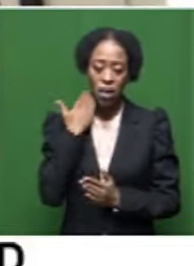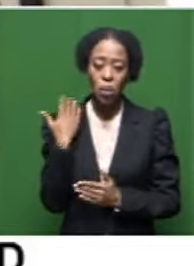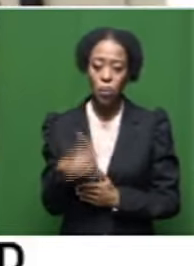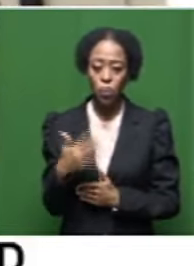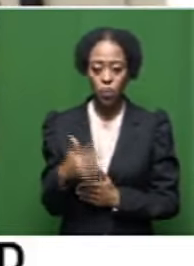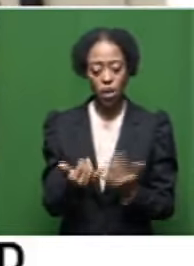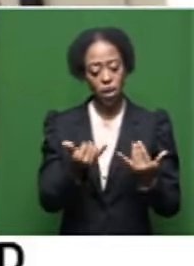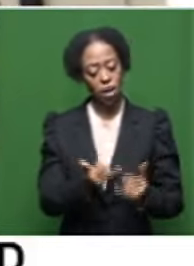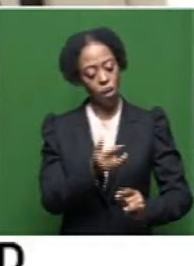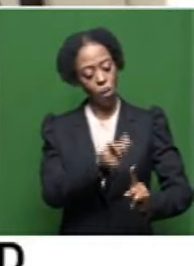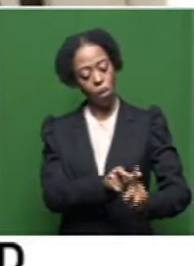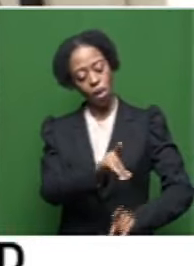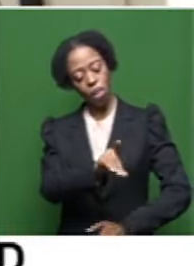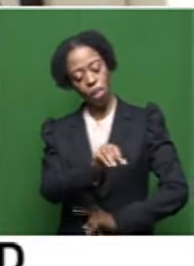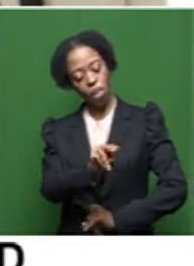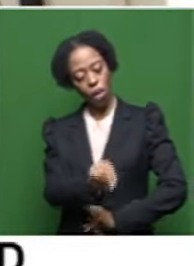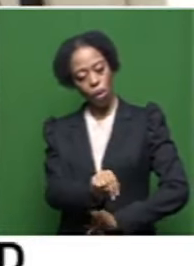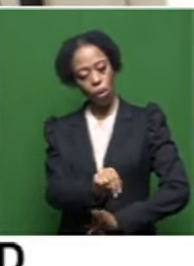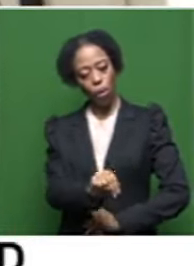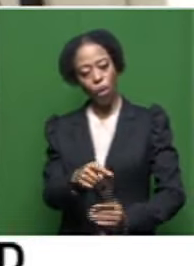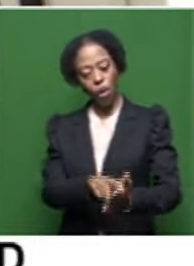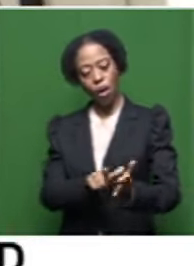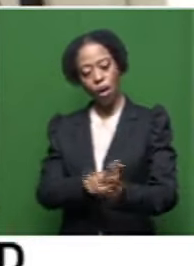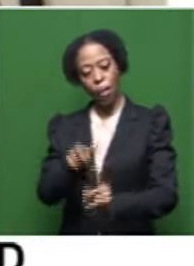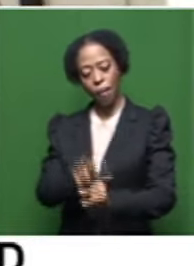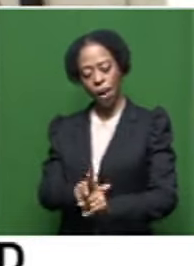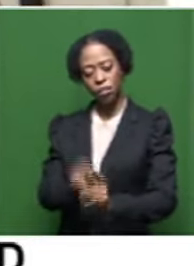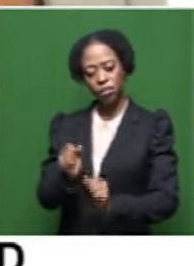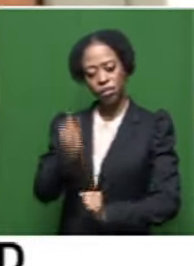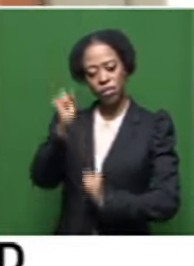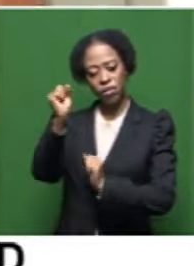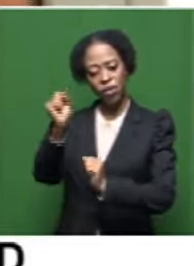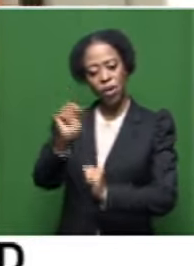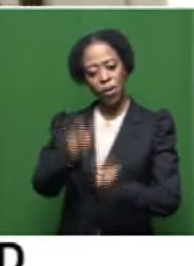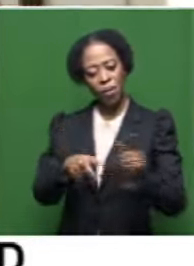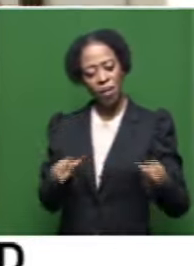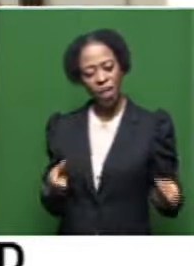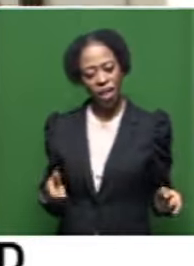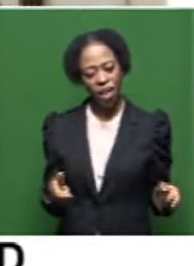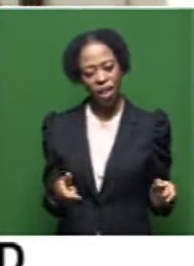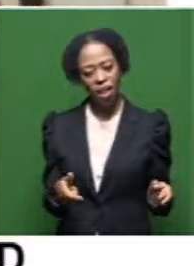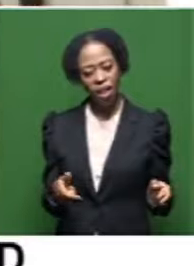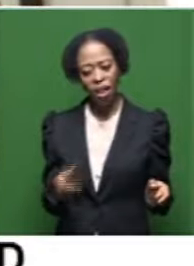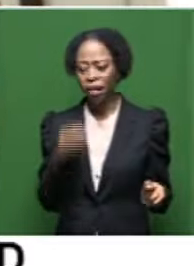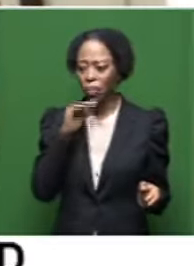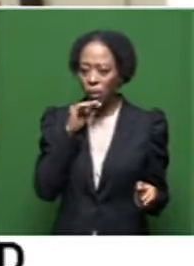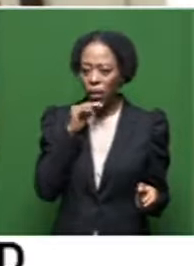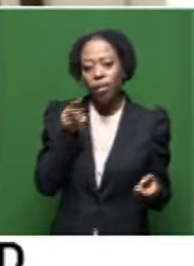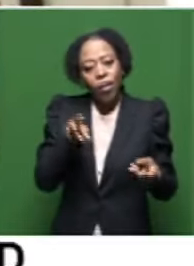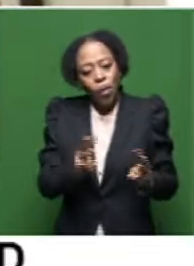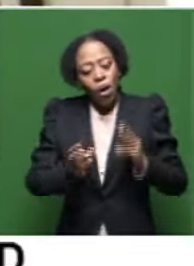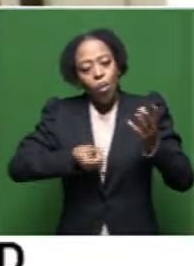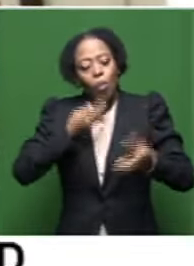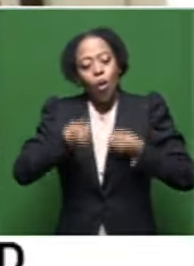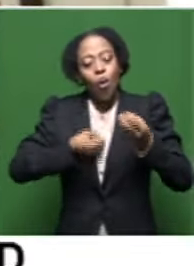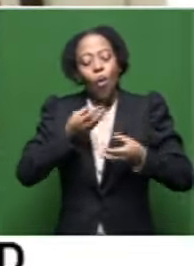somebody like Brad Don as a literary figure, be an icon of the people, speaks to the way that